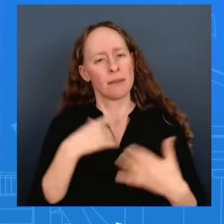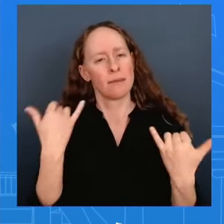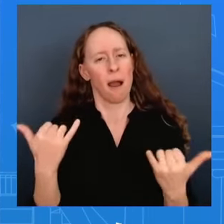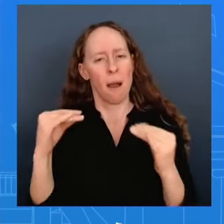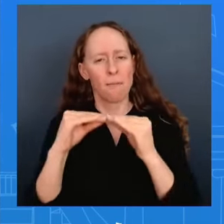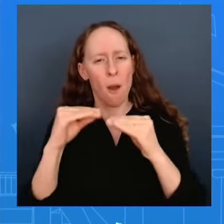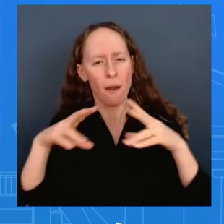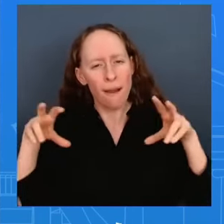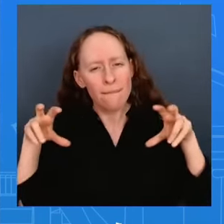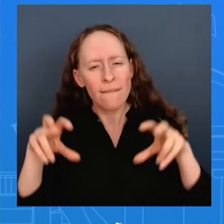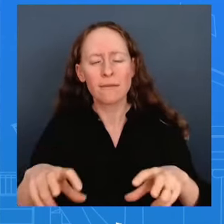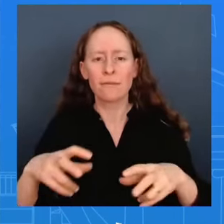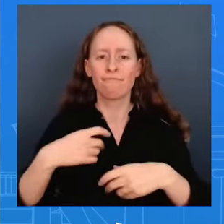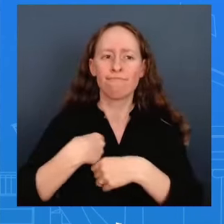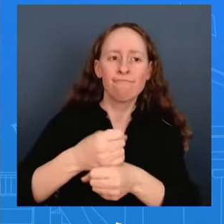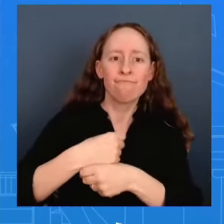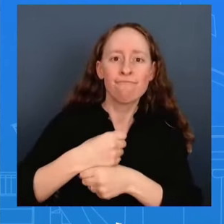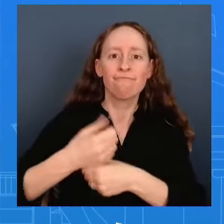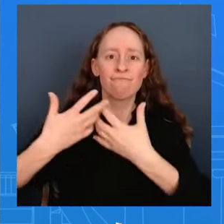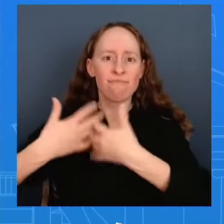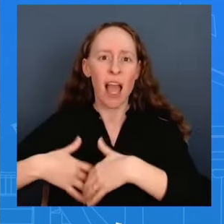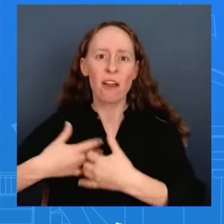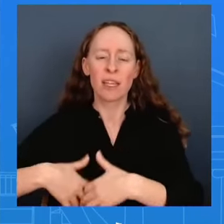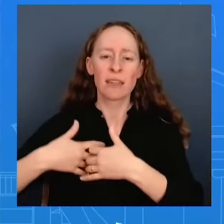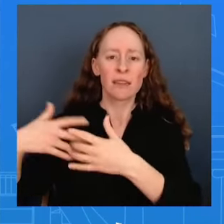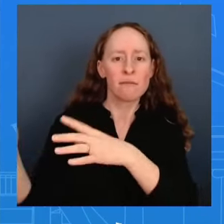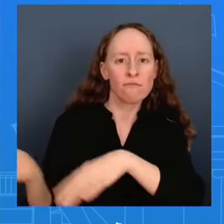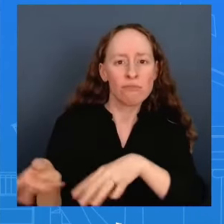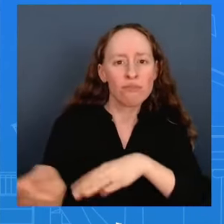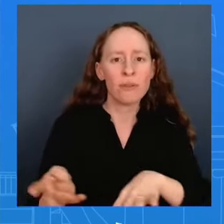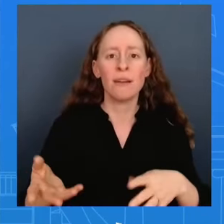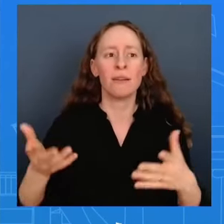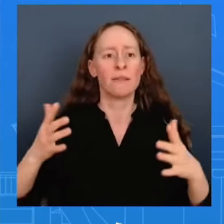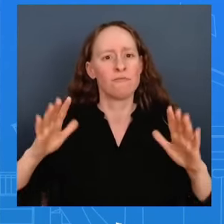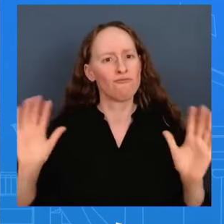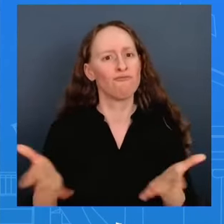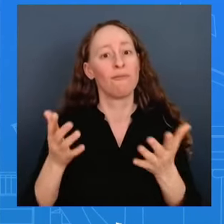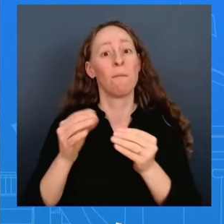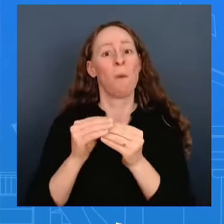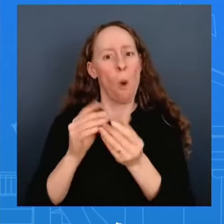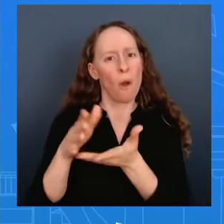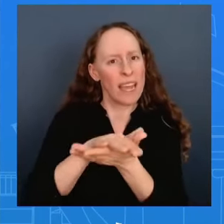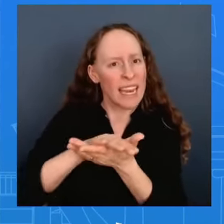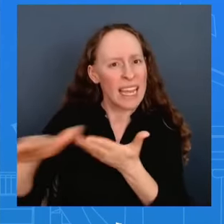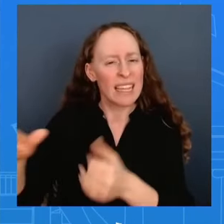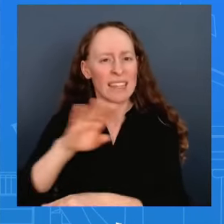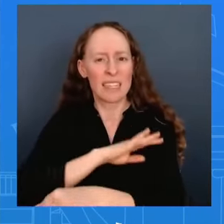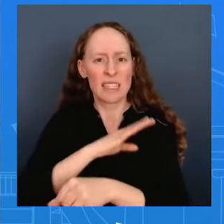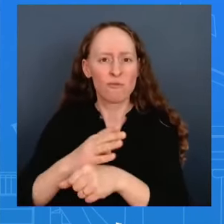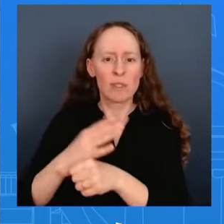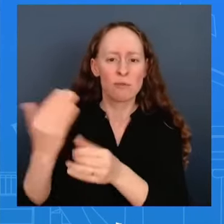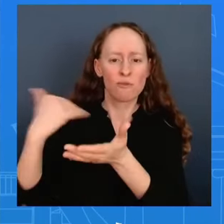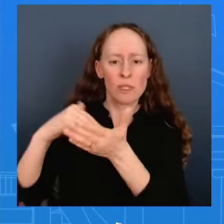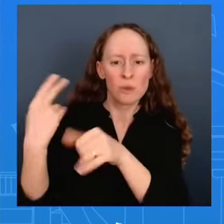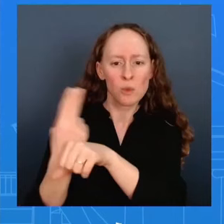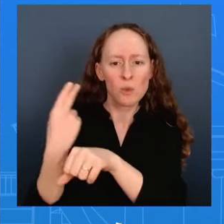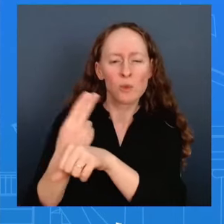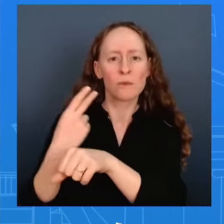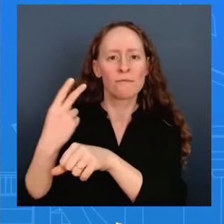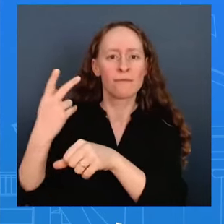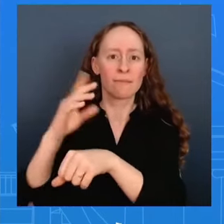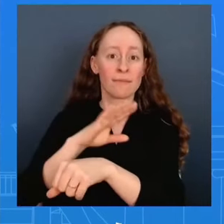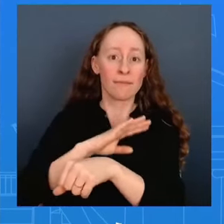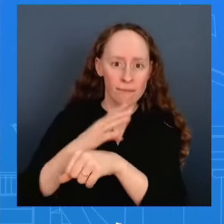protect these investments i conducted a statutory review of the prc's forced technology transfer